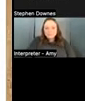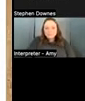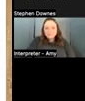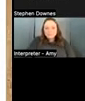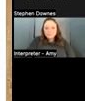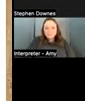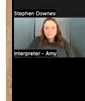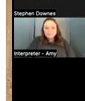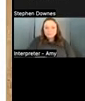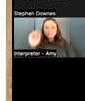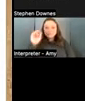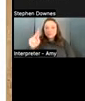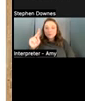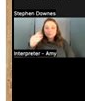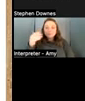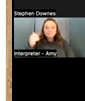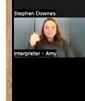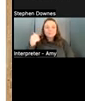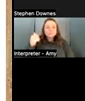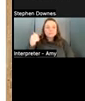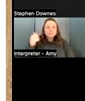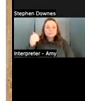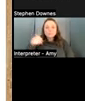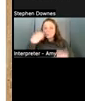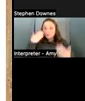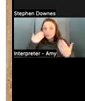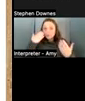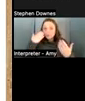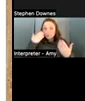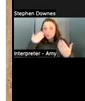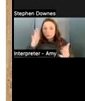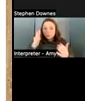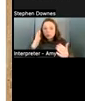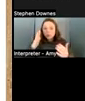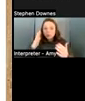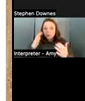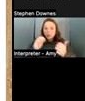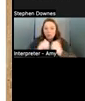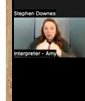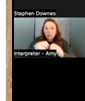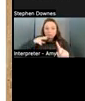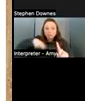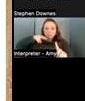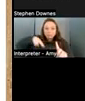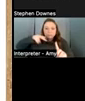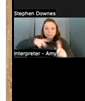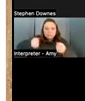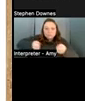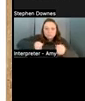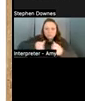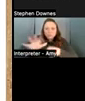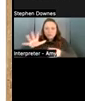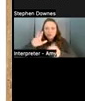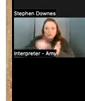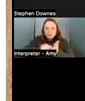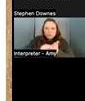so i don't know um how micromanagement you are with your newsletter but the xr lab signed